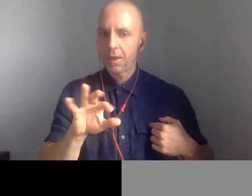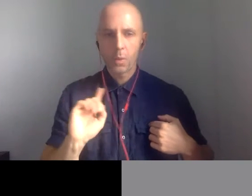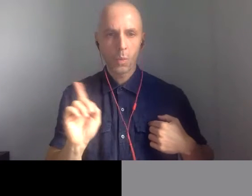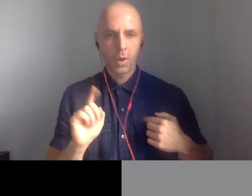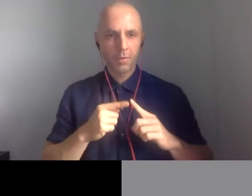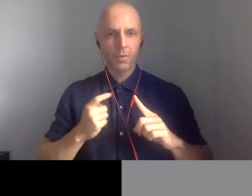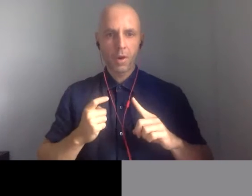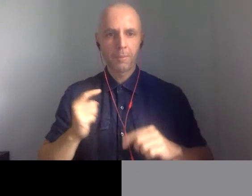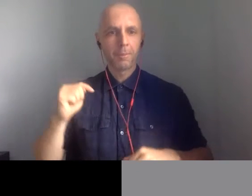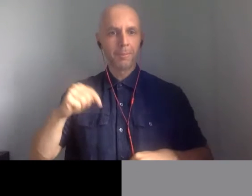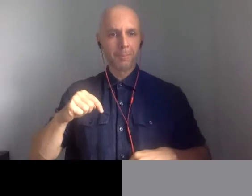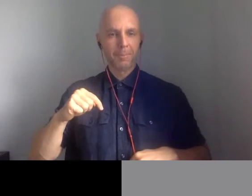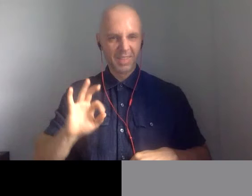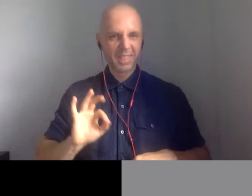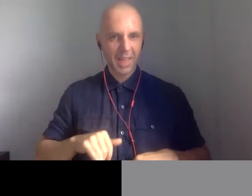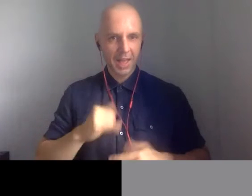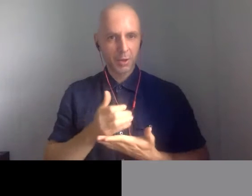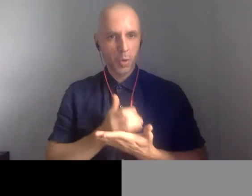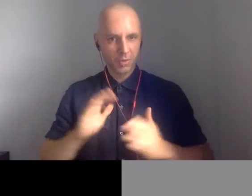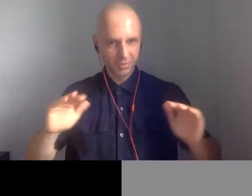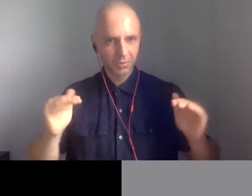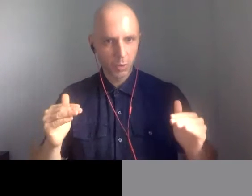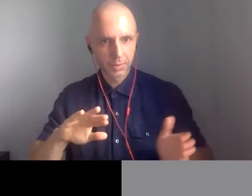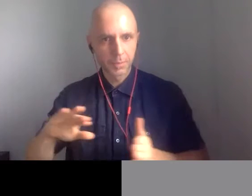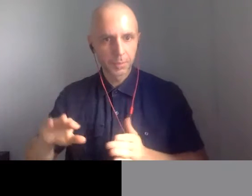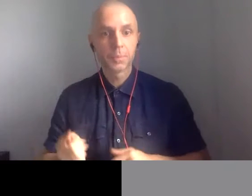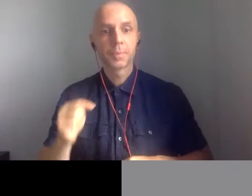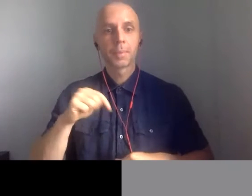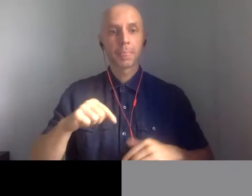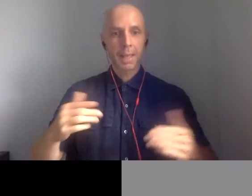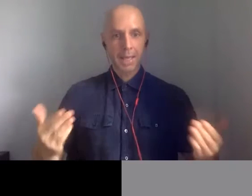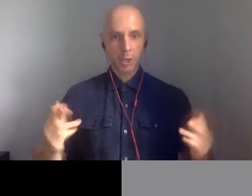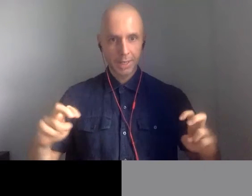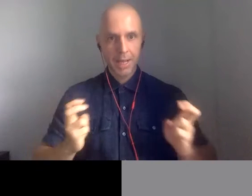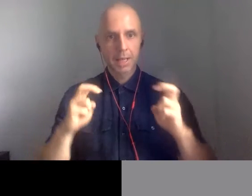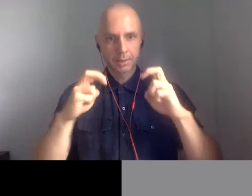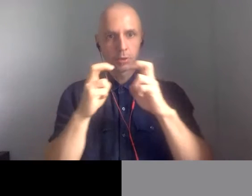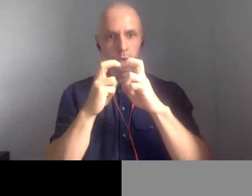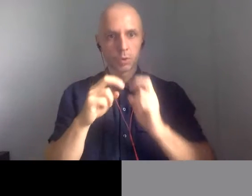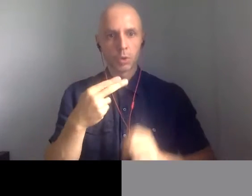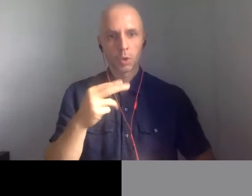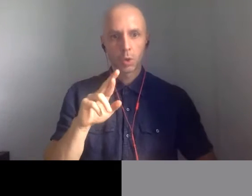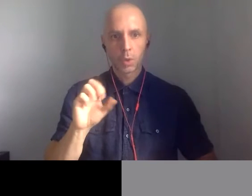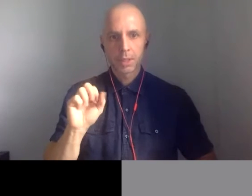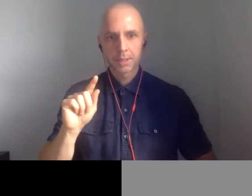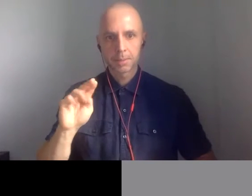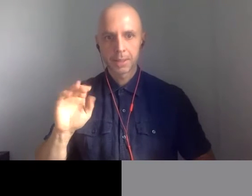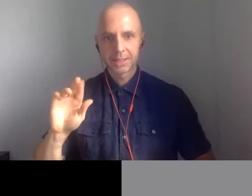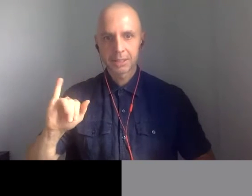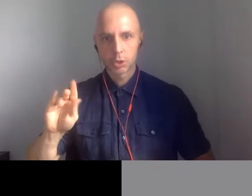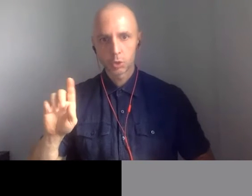the castle itself, Hirschman Sioux Castle, where the program is developed and presented from,